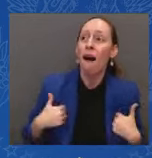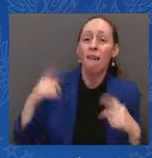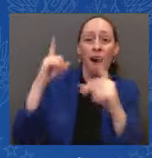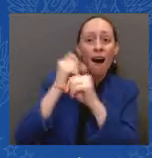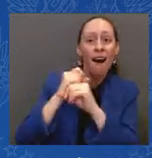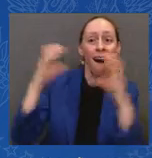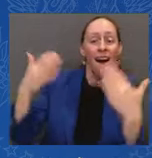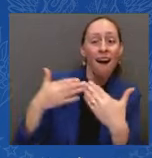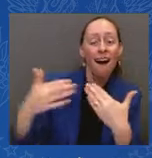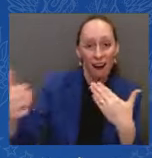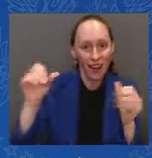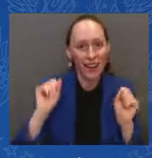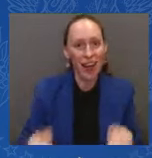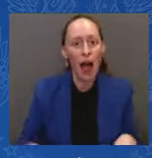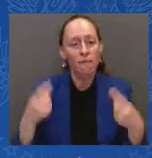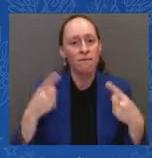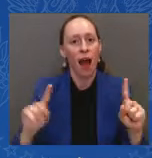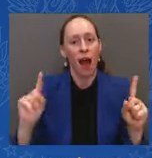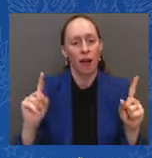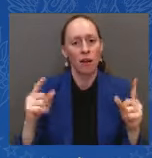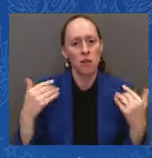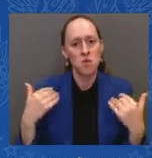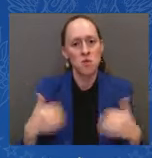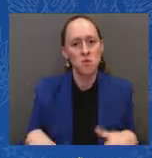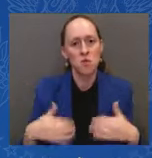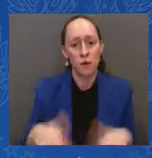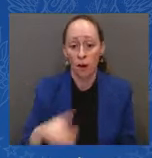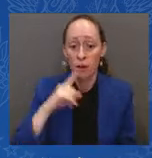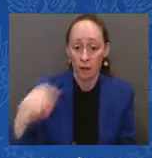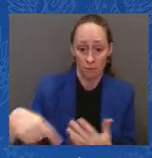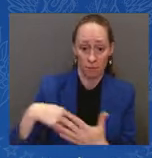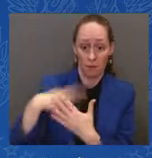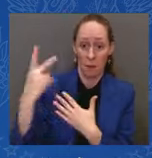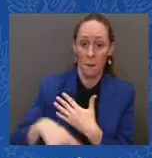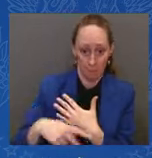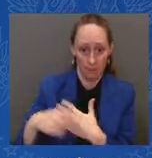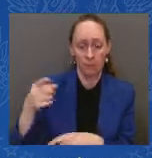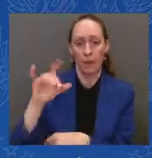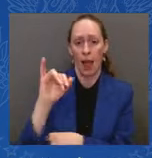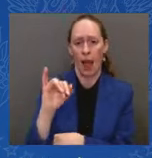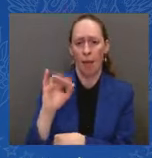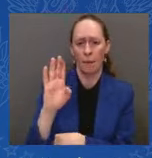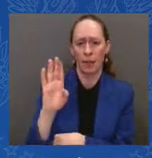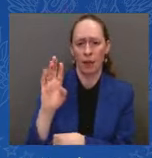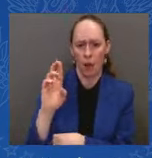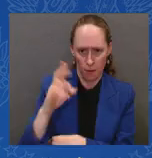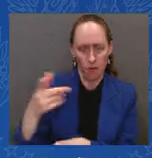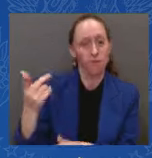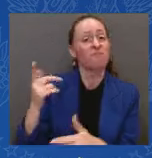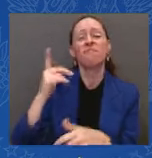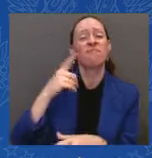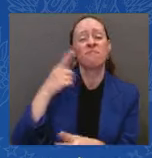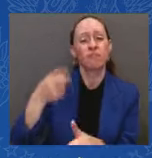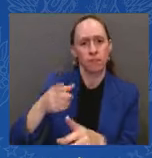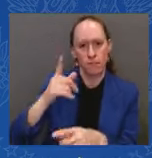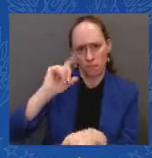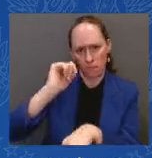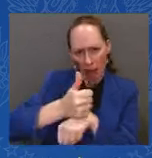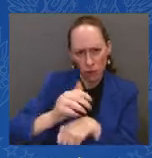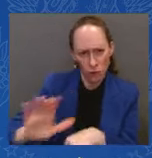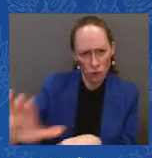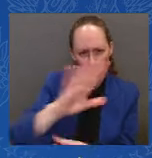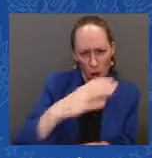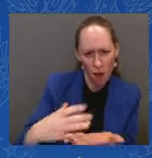If you have an undergraduate loan, after 20 years of straight paying, not missing paying the debt on a monthly basis,